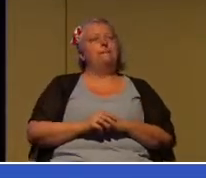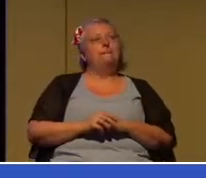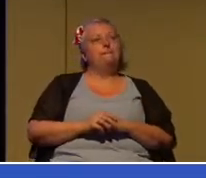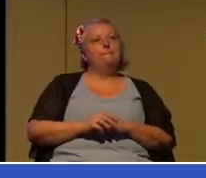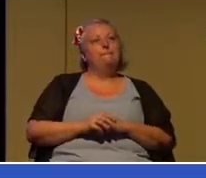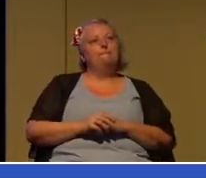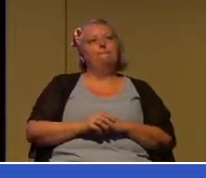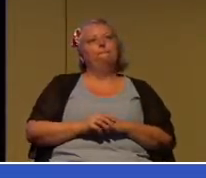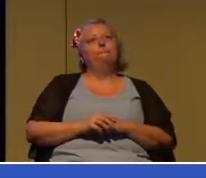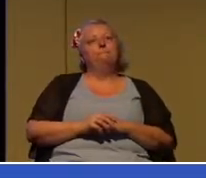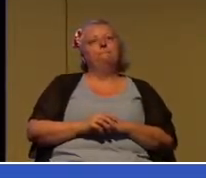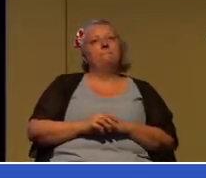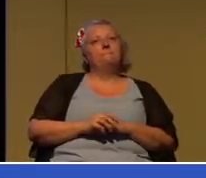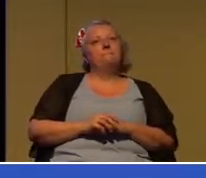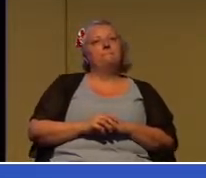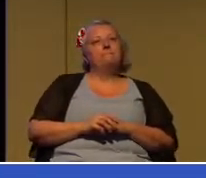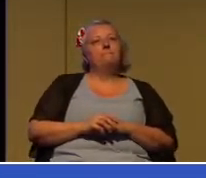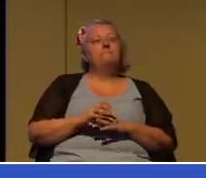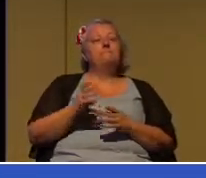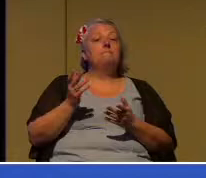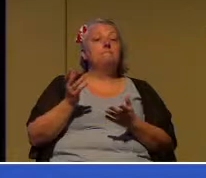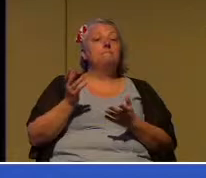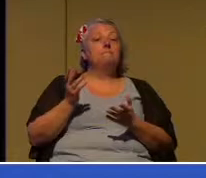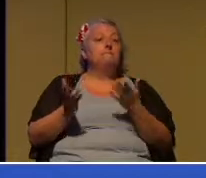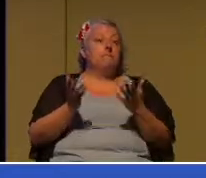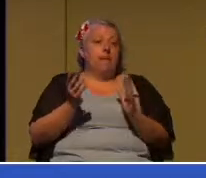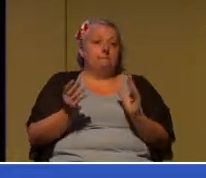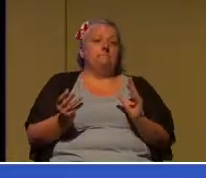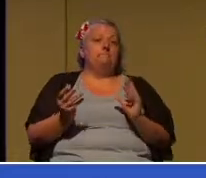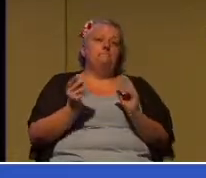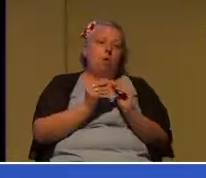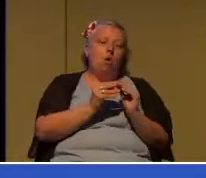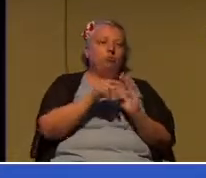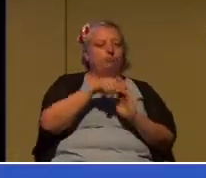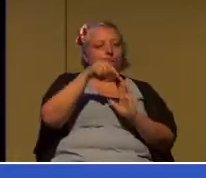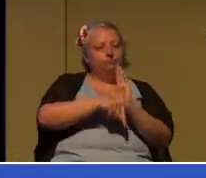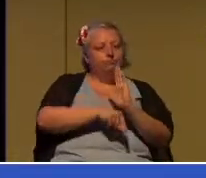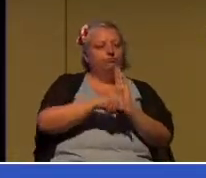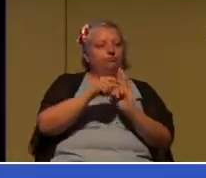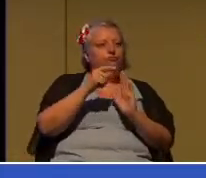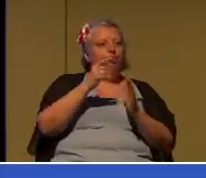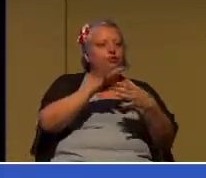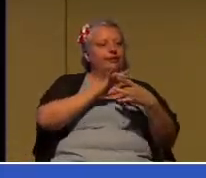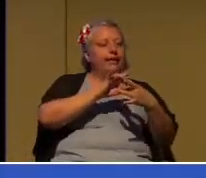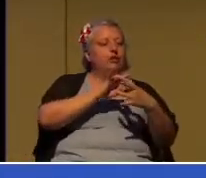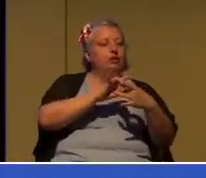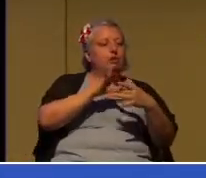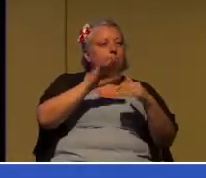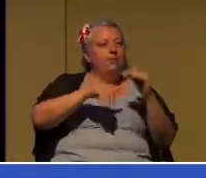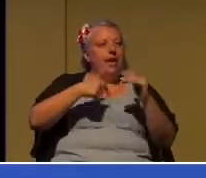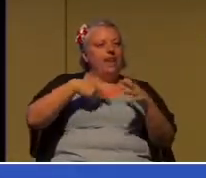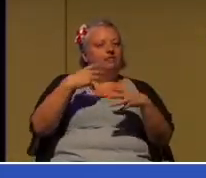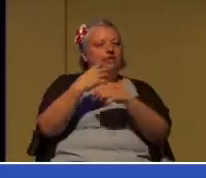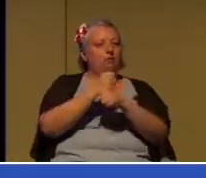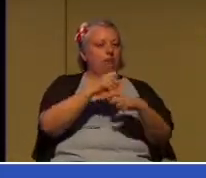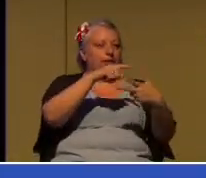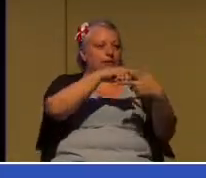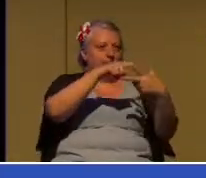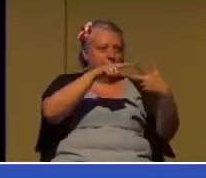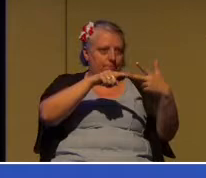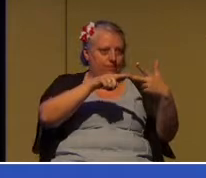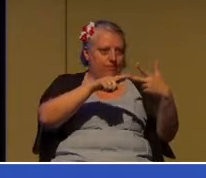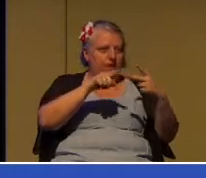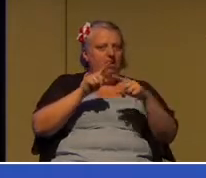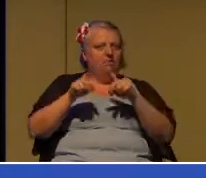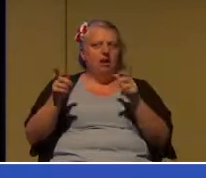Now, there may be more to relationship than what I've just summarized for you here, but I think most every relationship that you can